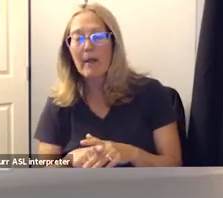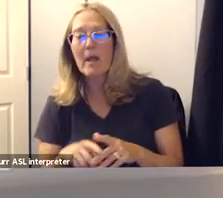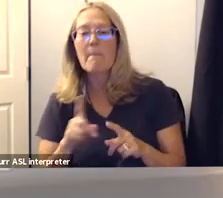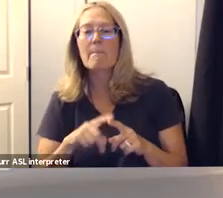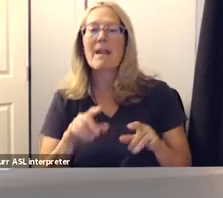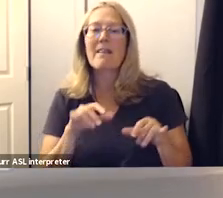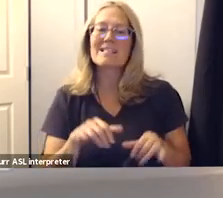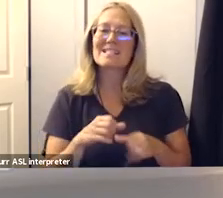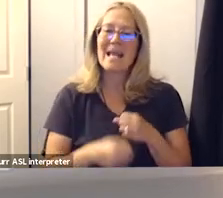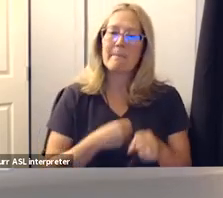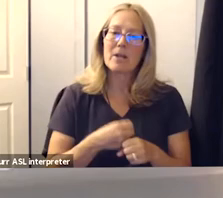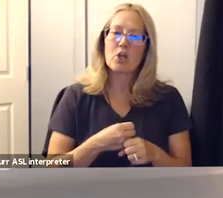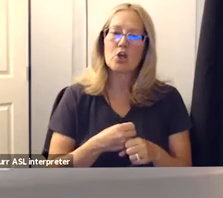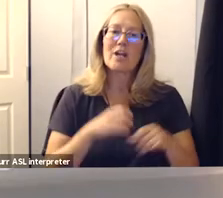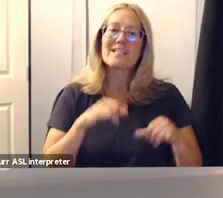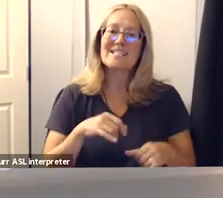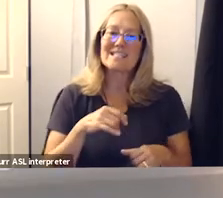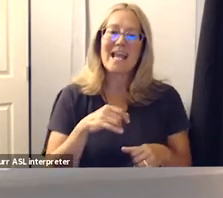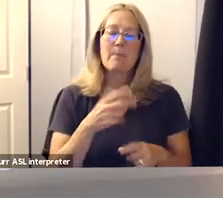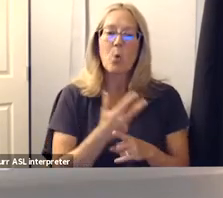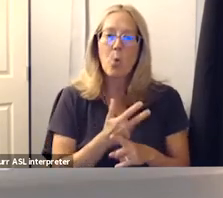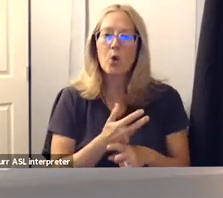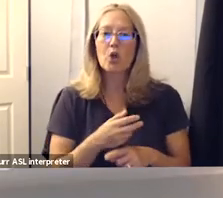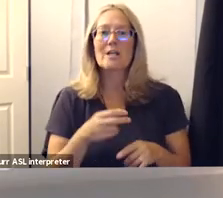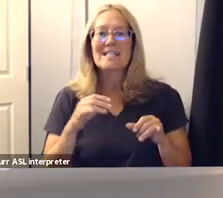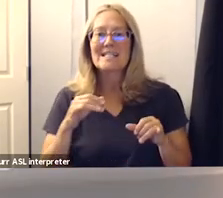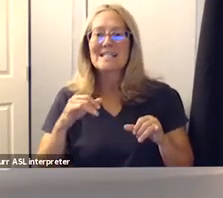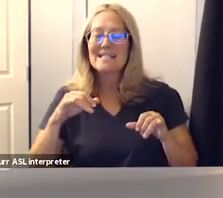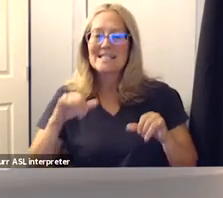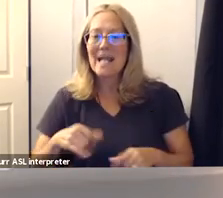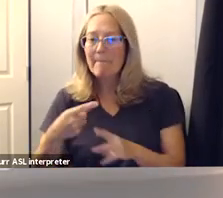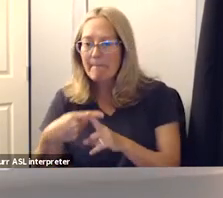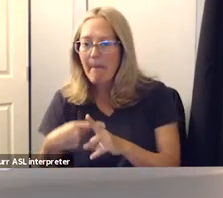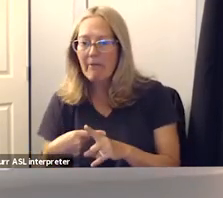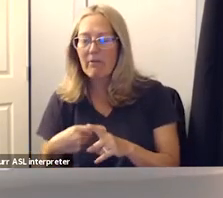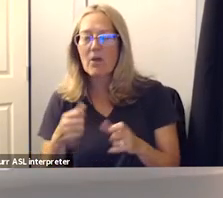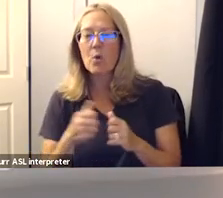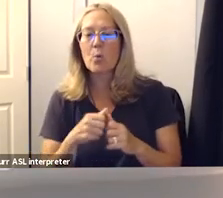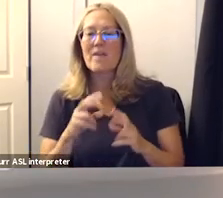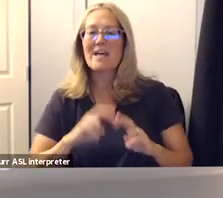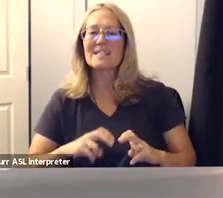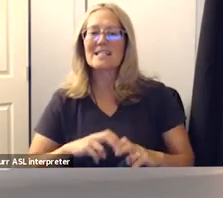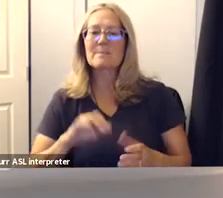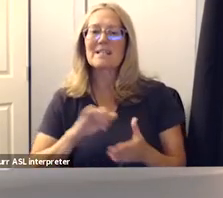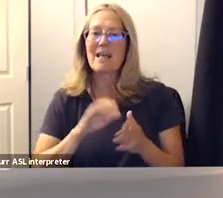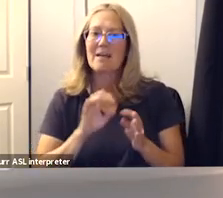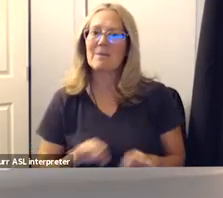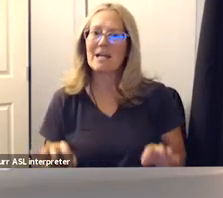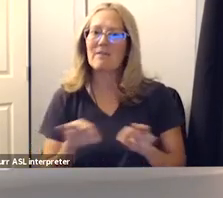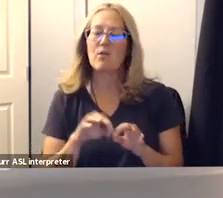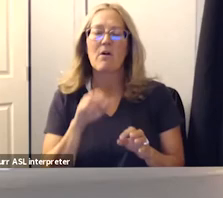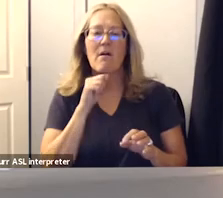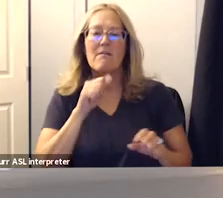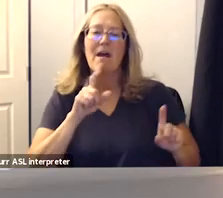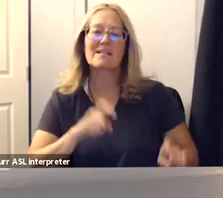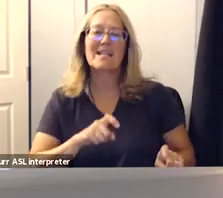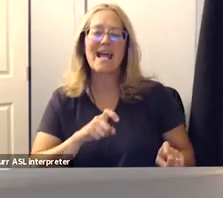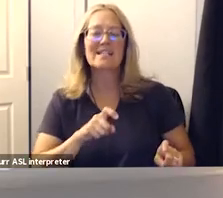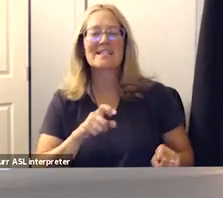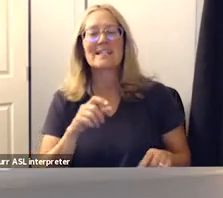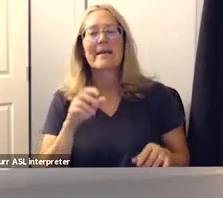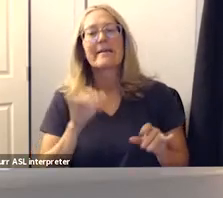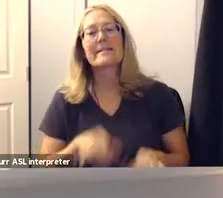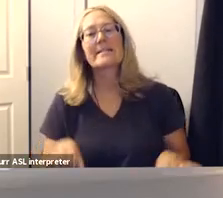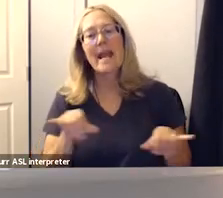year the same quarter the same month with assessments that are meaningful not testing that standardized at the end of the